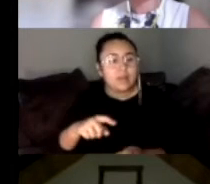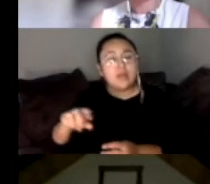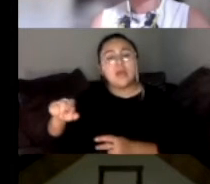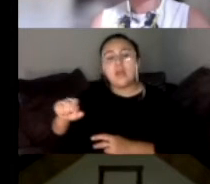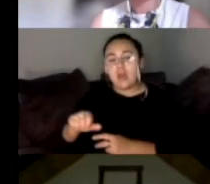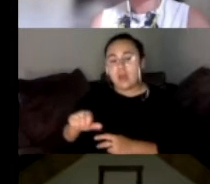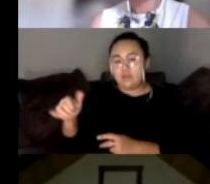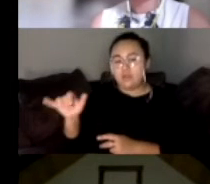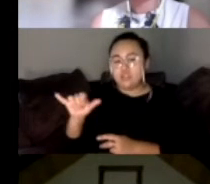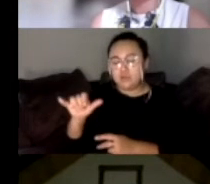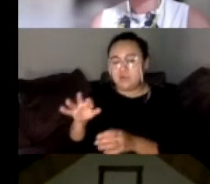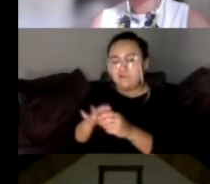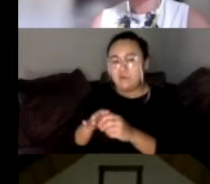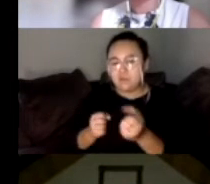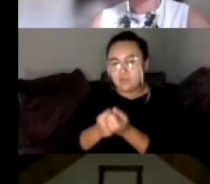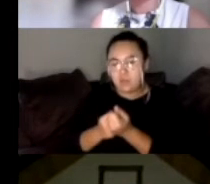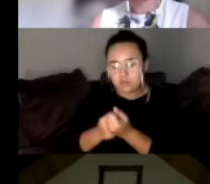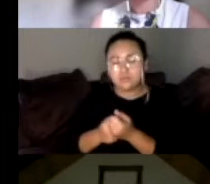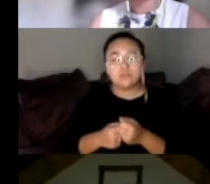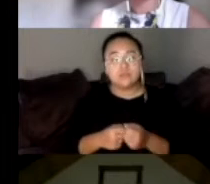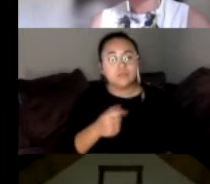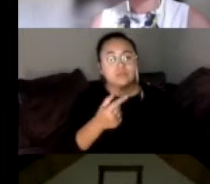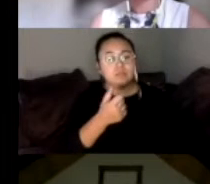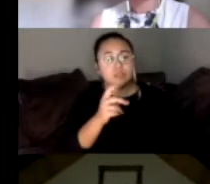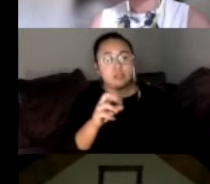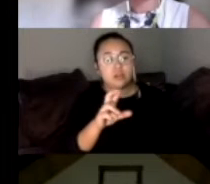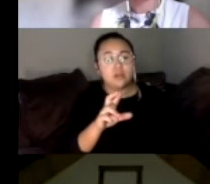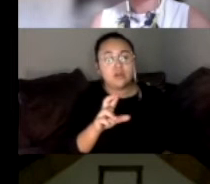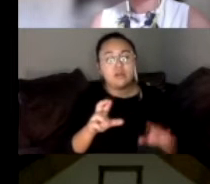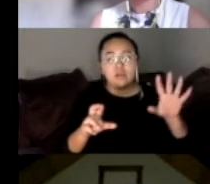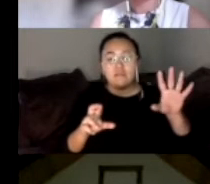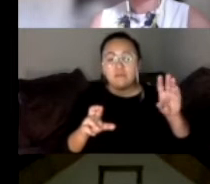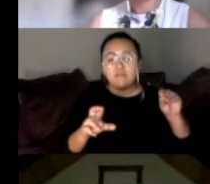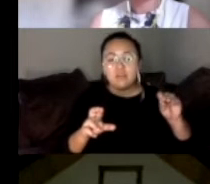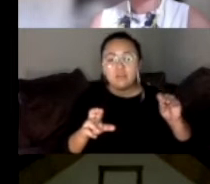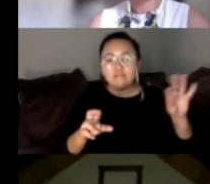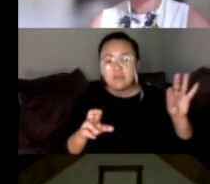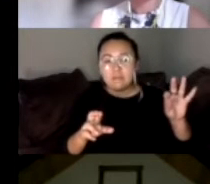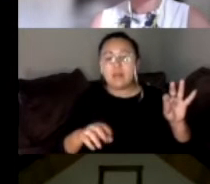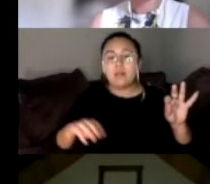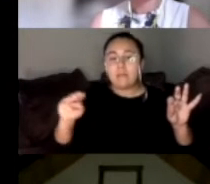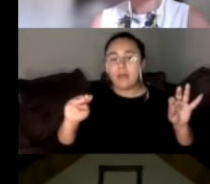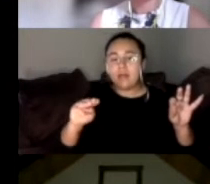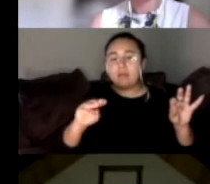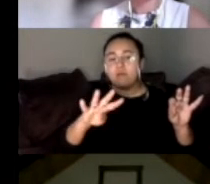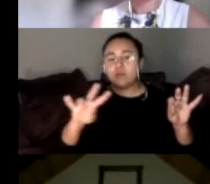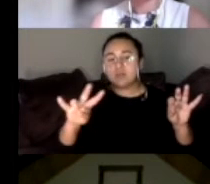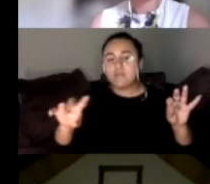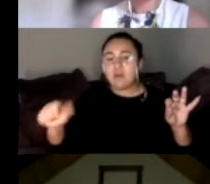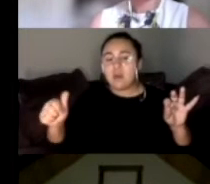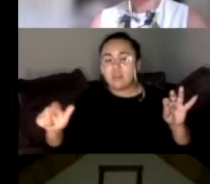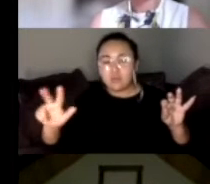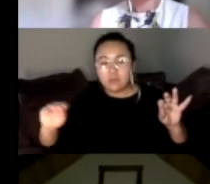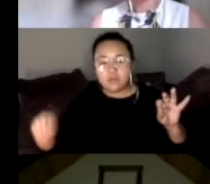come in. Gender is about 50% to 47. Other is 3%. Marital status, most people at this age are